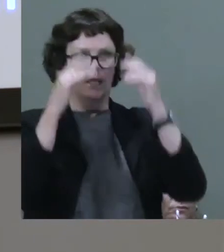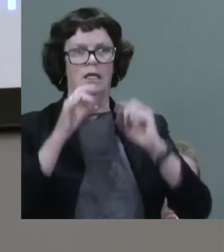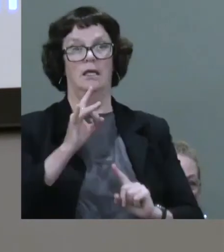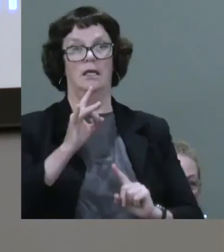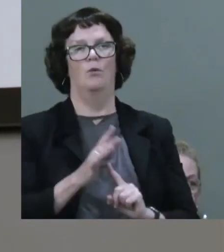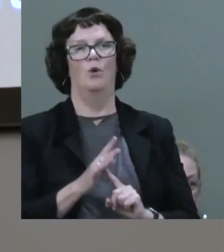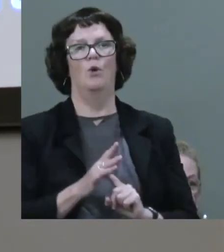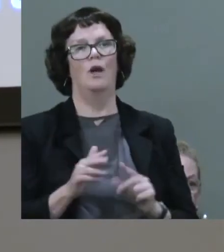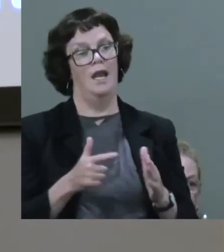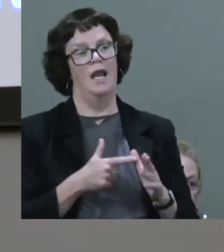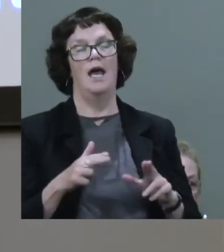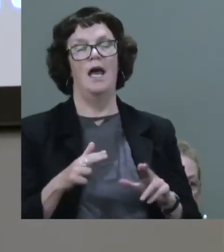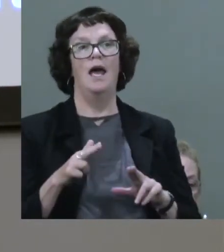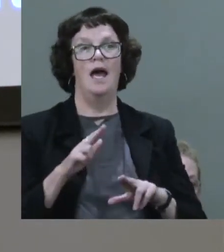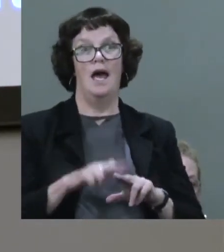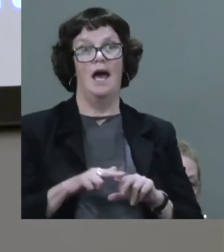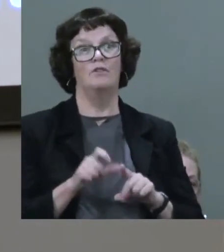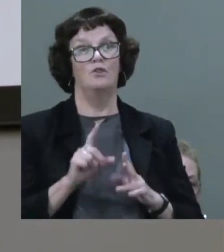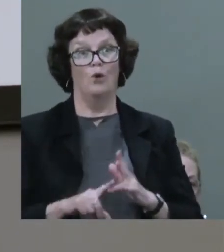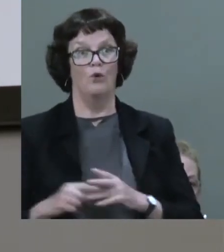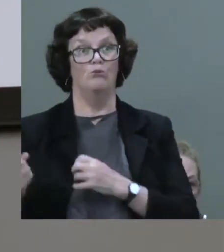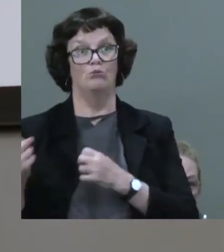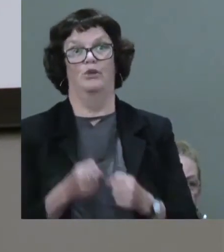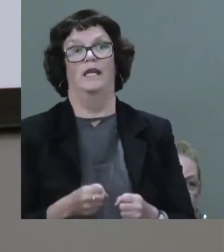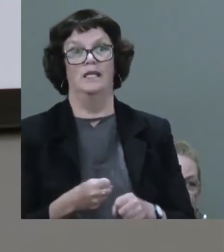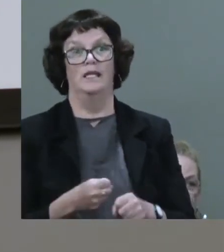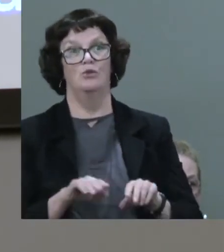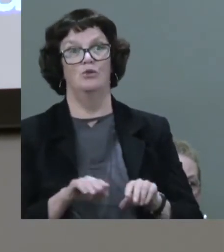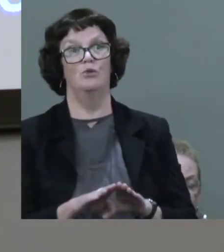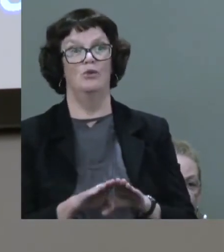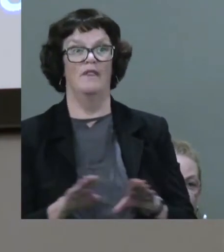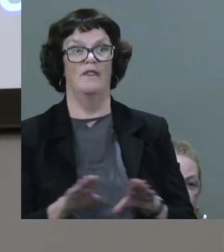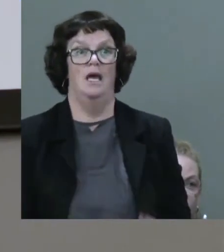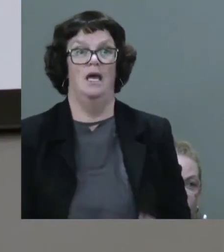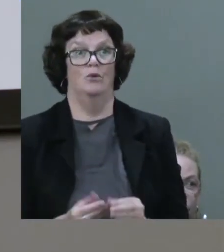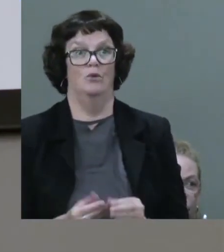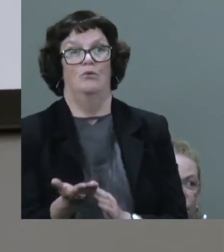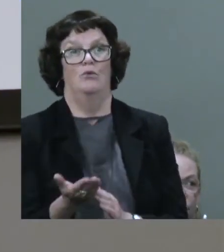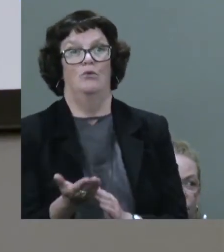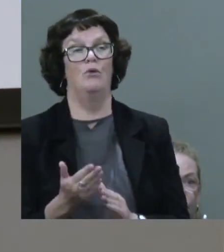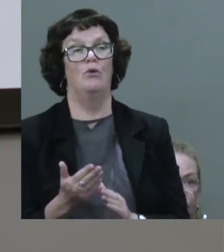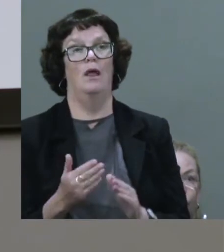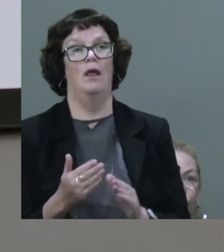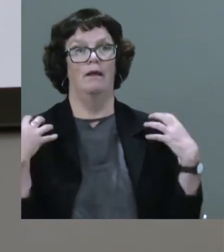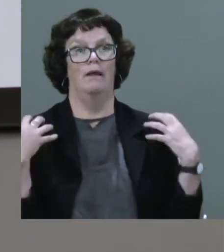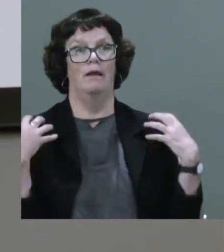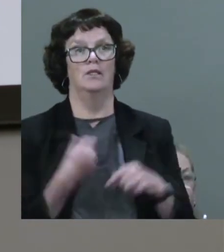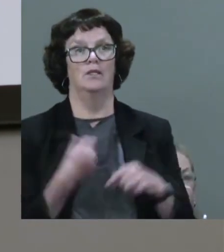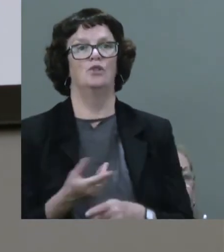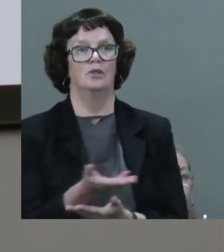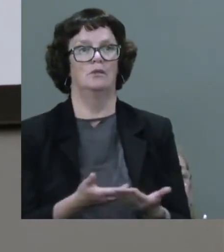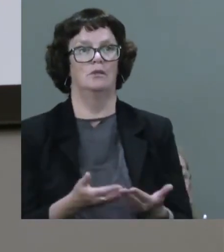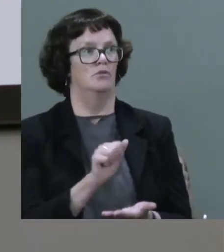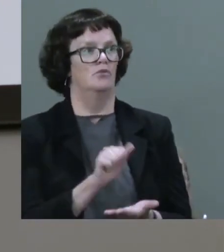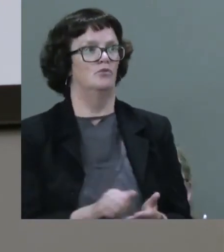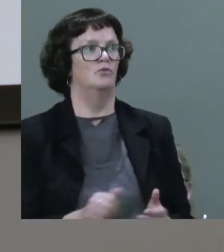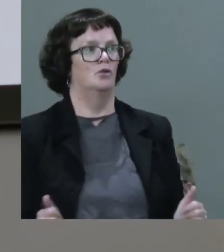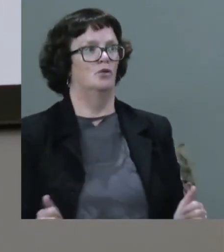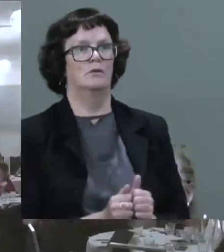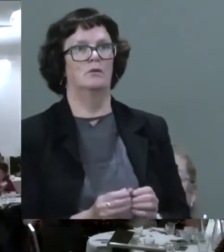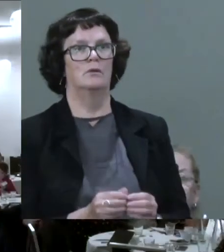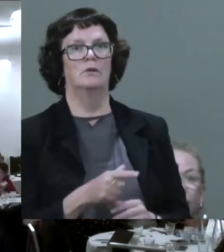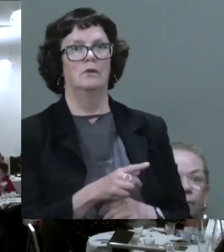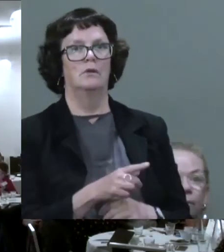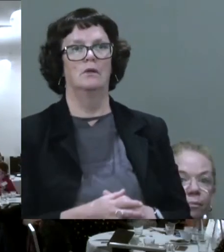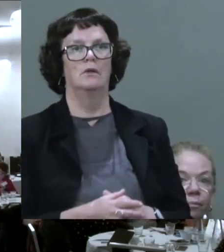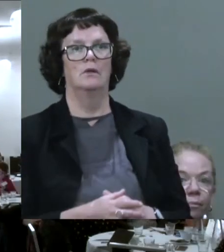that APTO brings to the table during the commission. Totally agree. Patrick. Patrick.